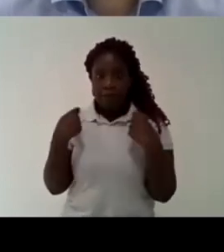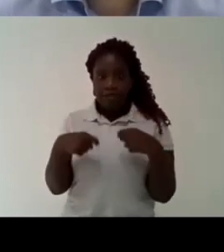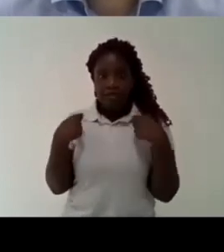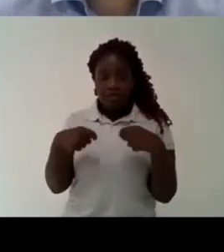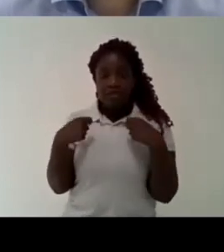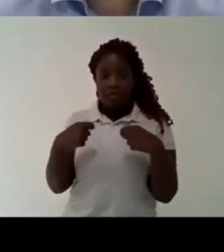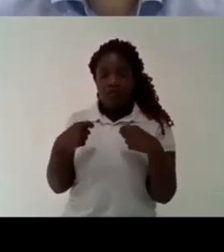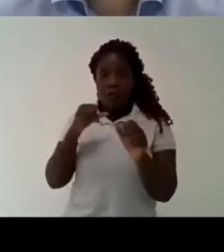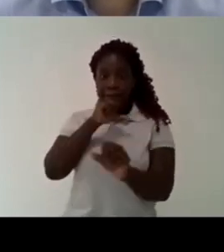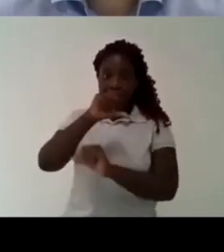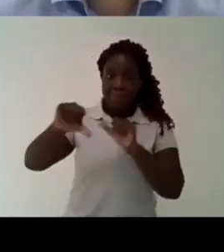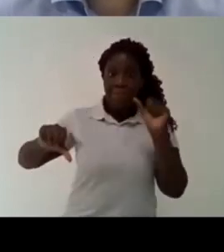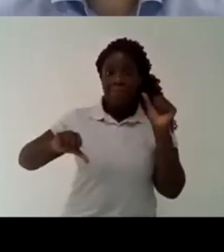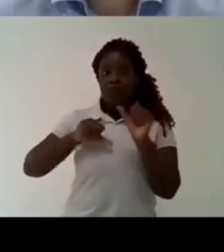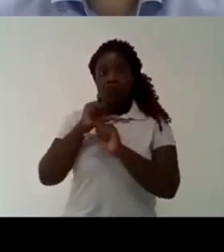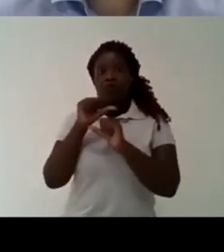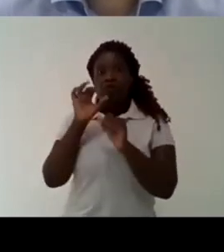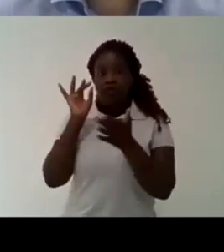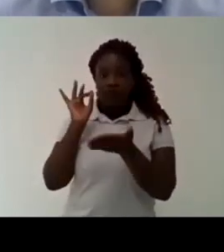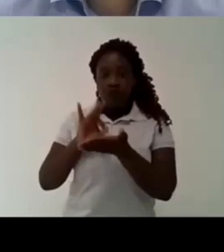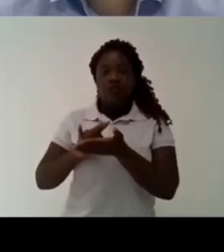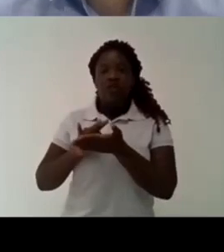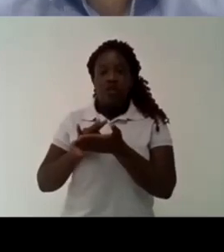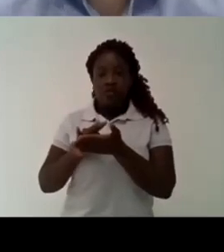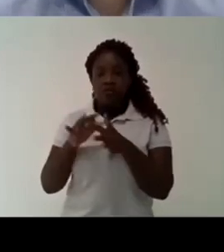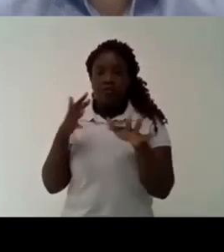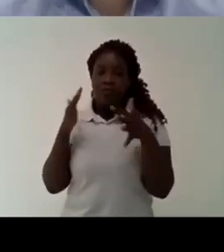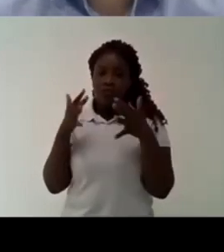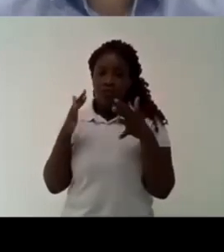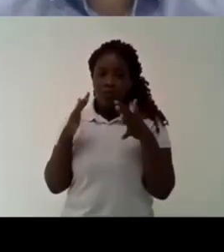generation in terms of uh scientific production